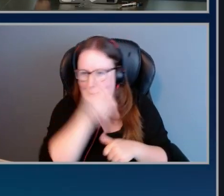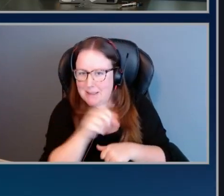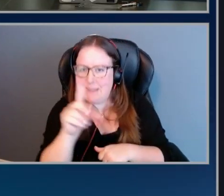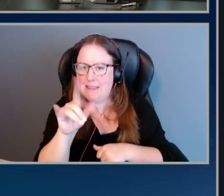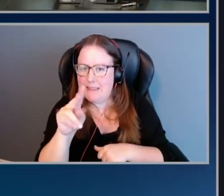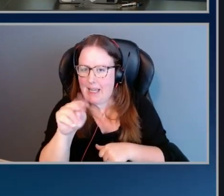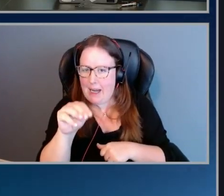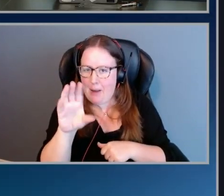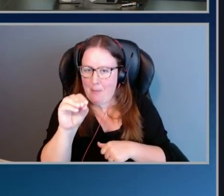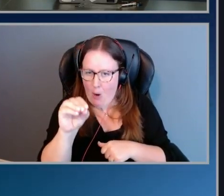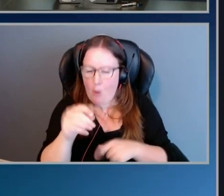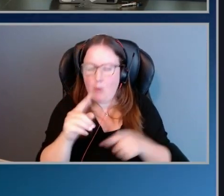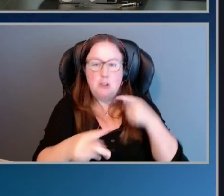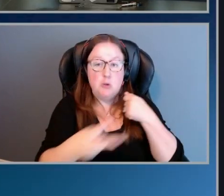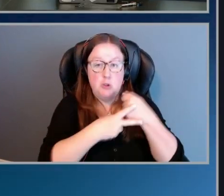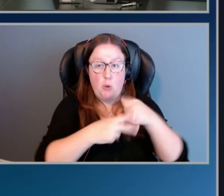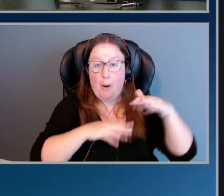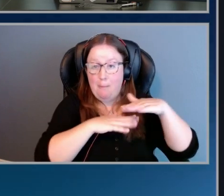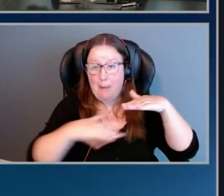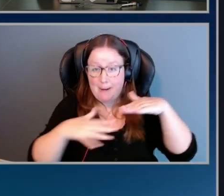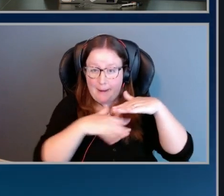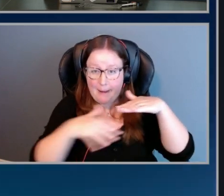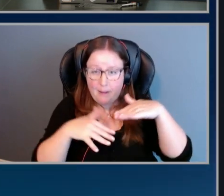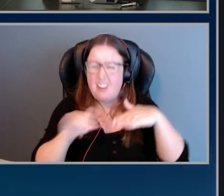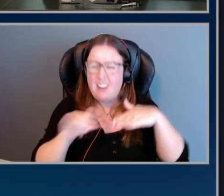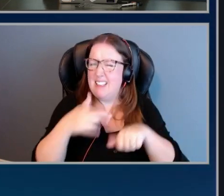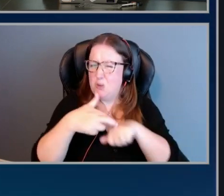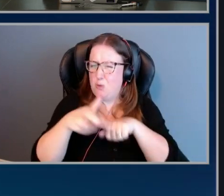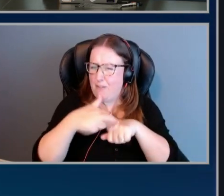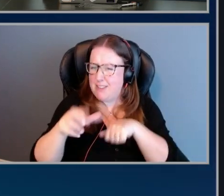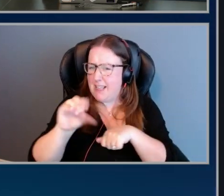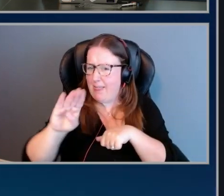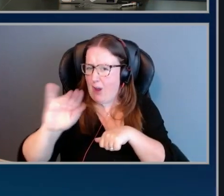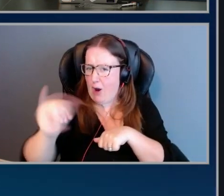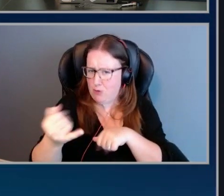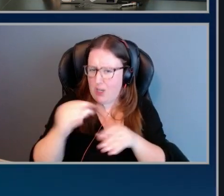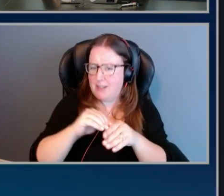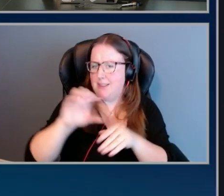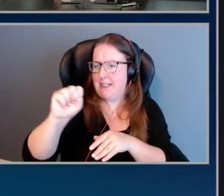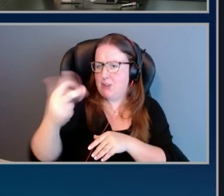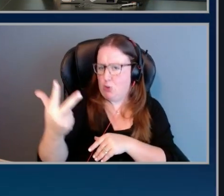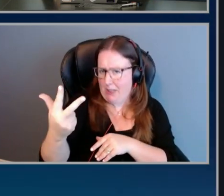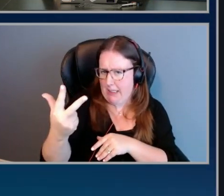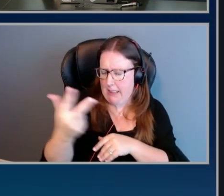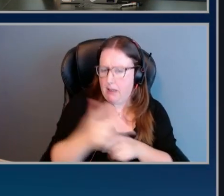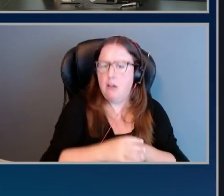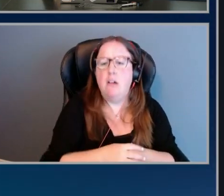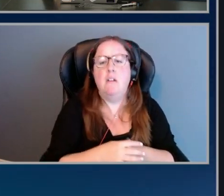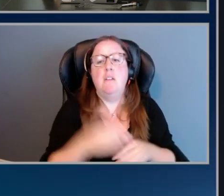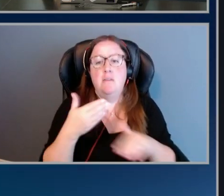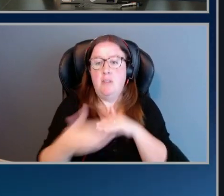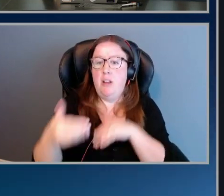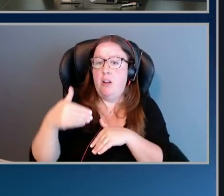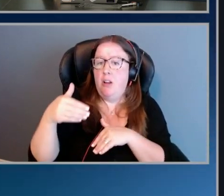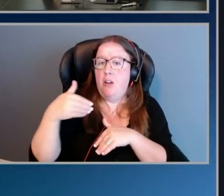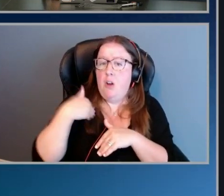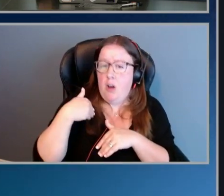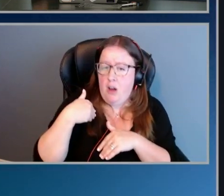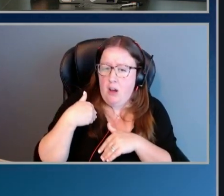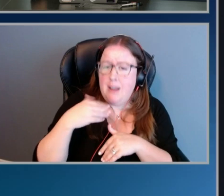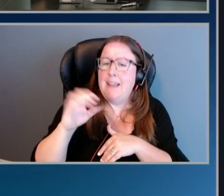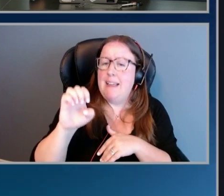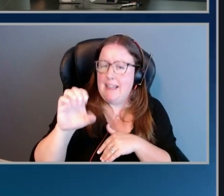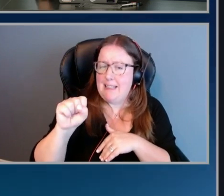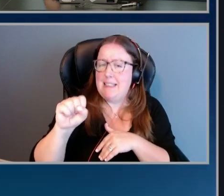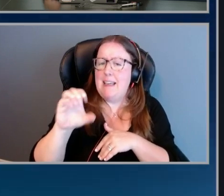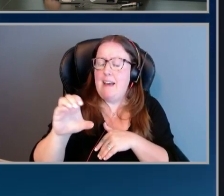to store the metadata. Yep. That's probably referencing the objects in S3. yeah. And then we've got... Our container service. ECS, which is